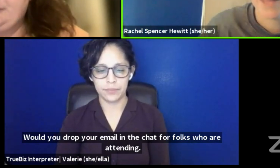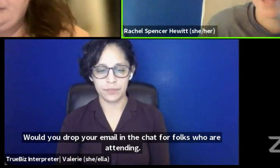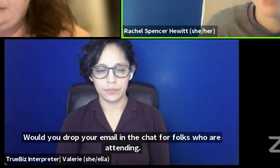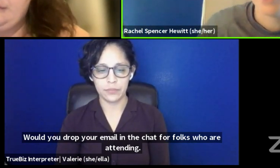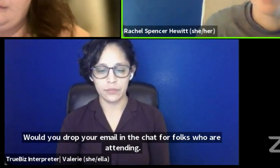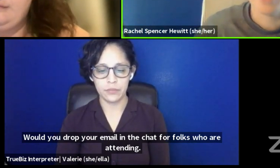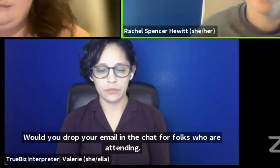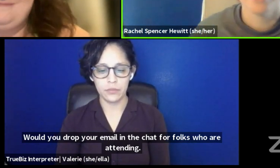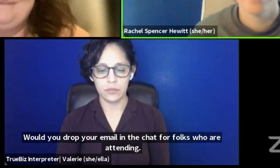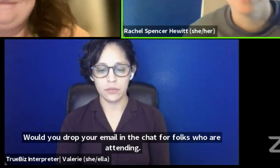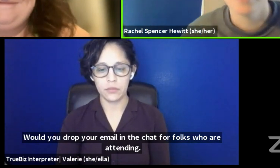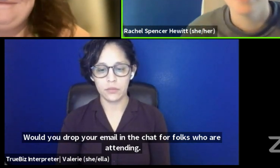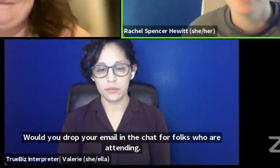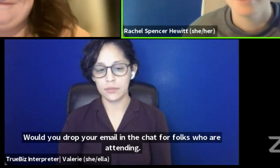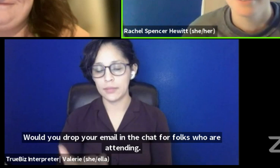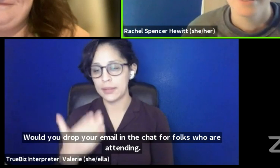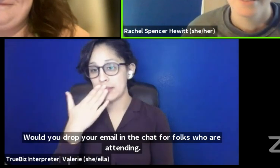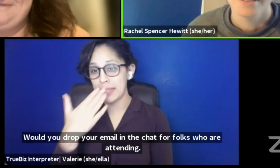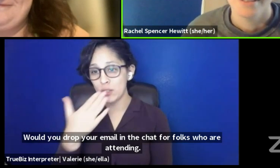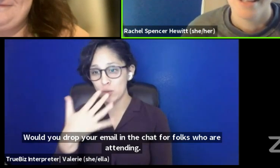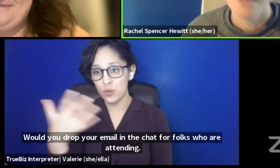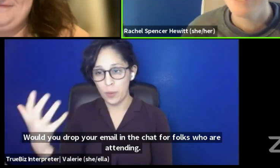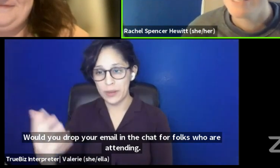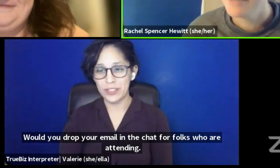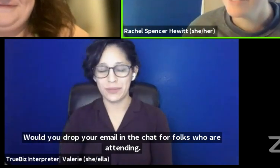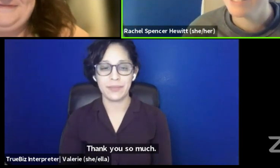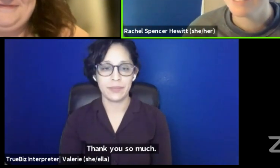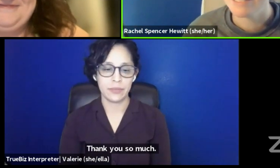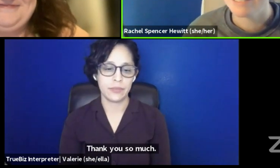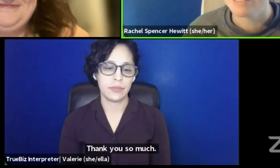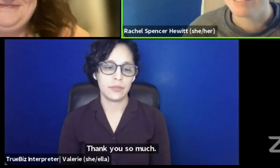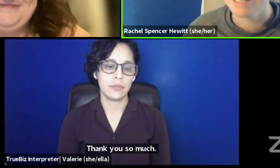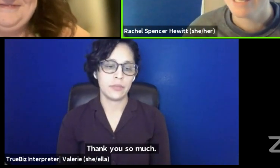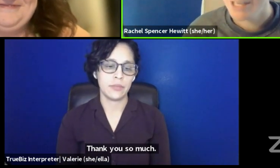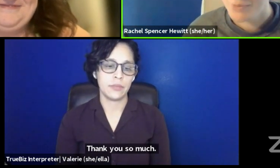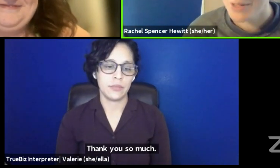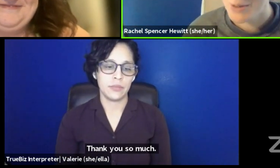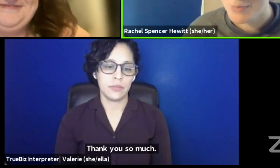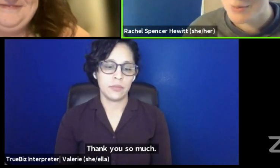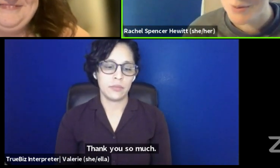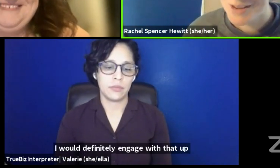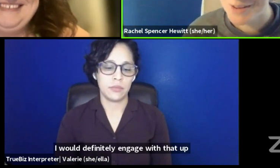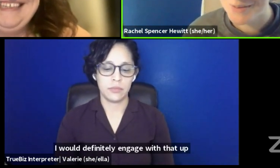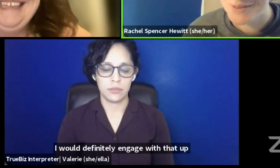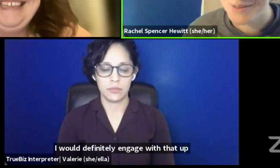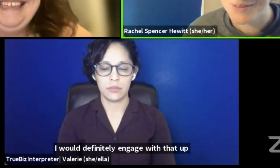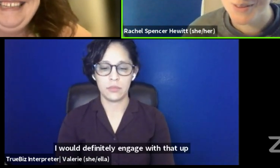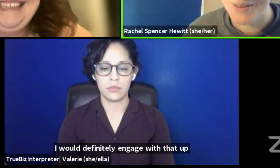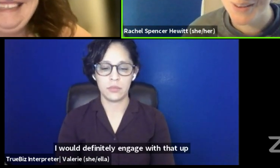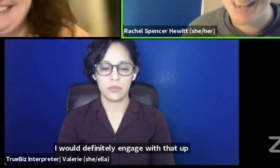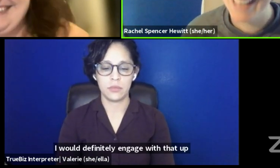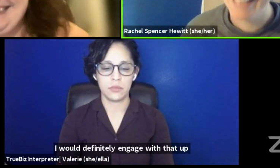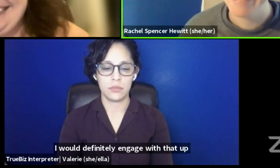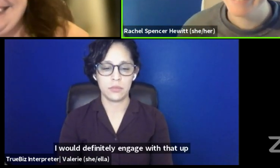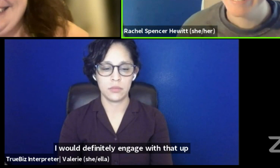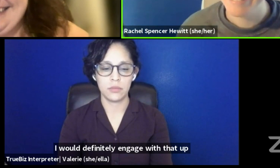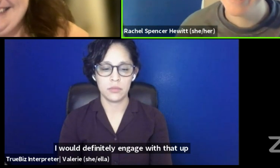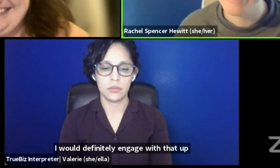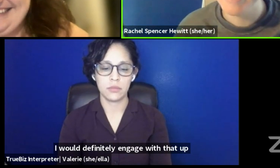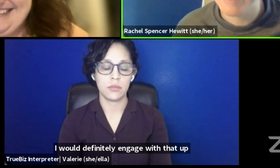Thank you so much. I would definitely engage with that opportunity for those of you who are